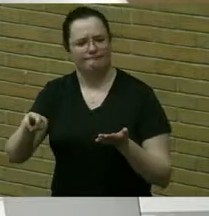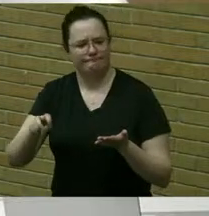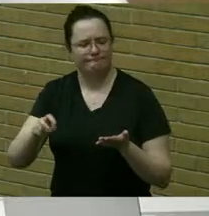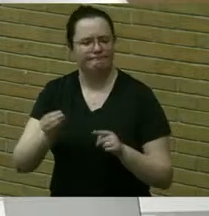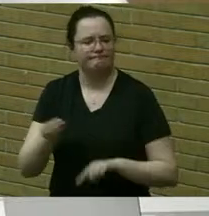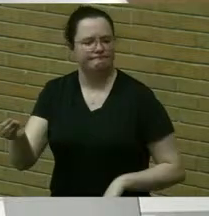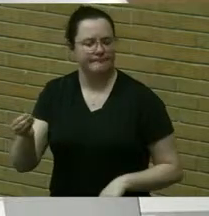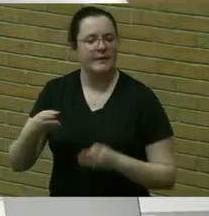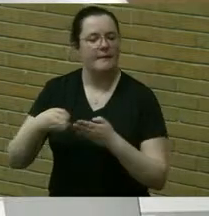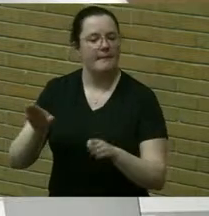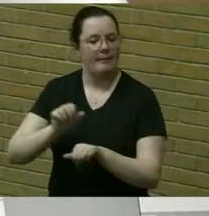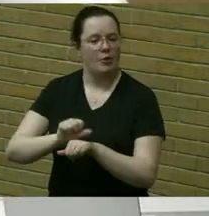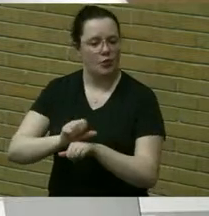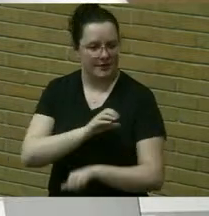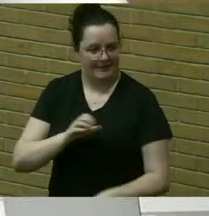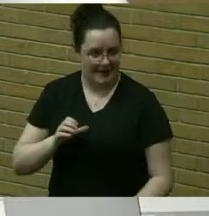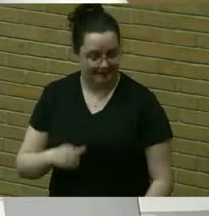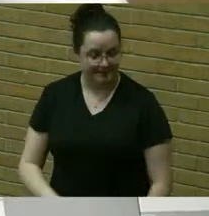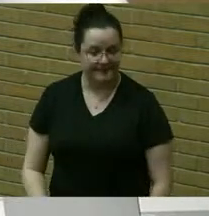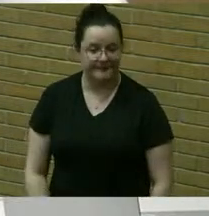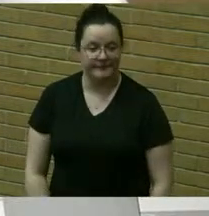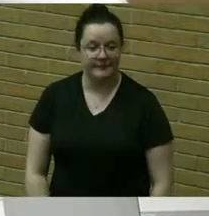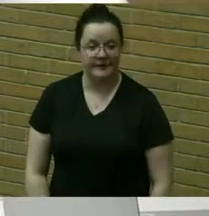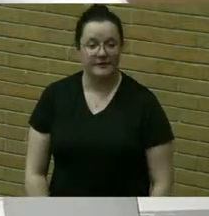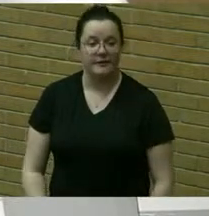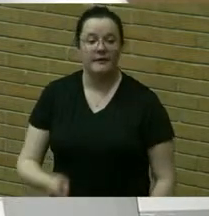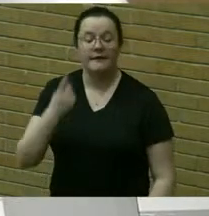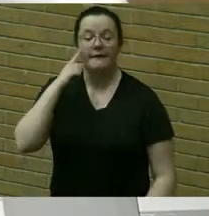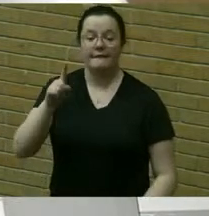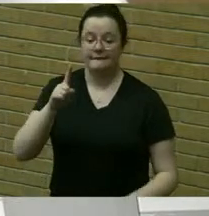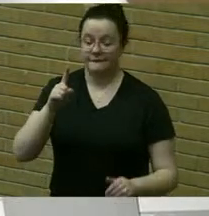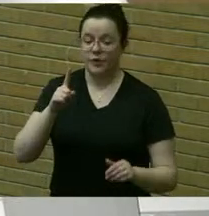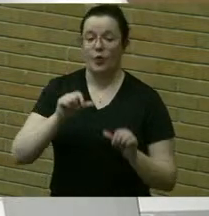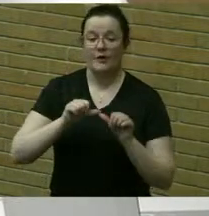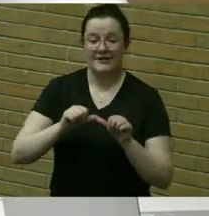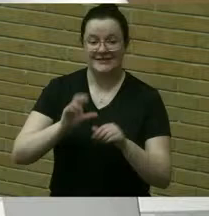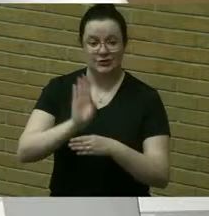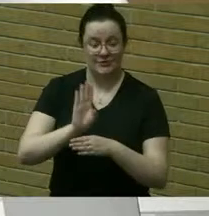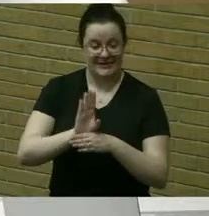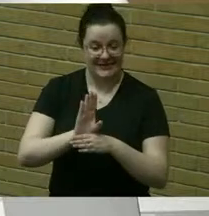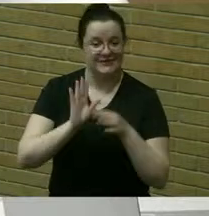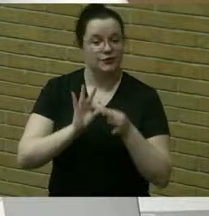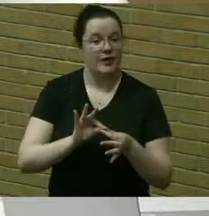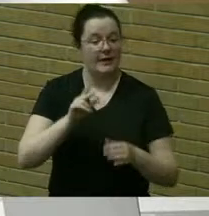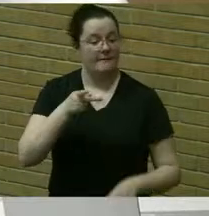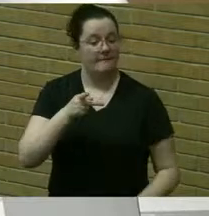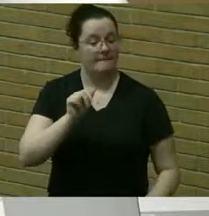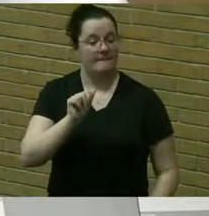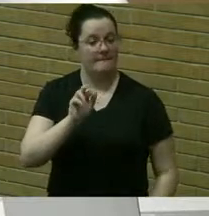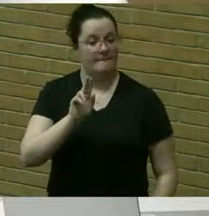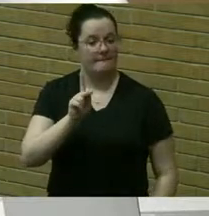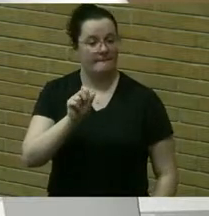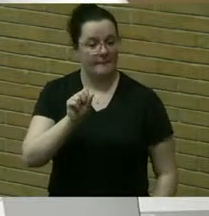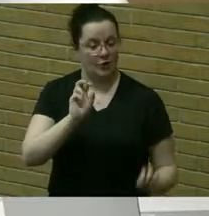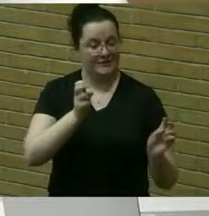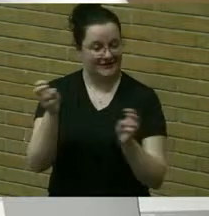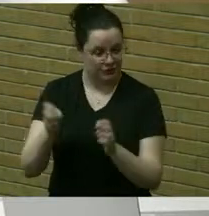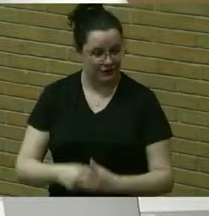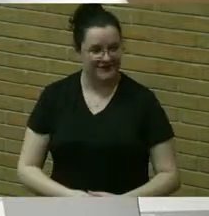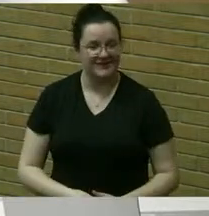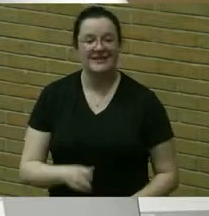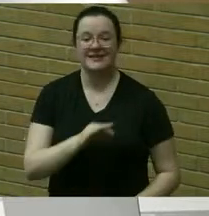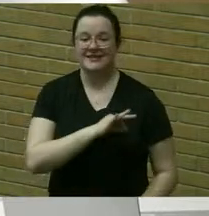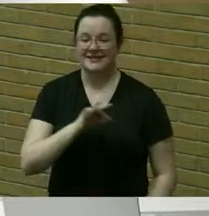under items of continuing business park issues staff are managing the warm